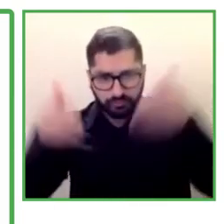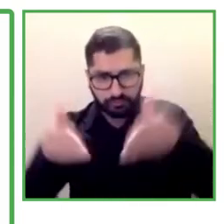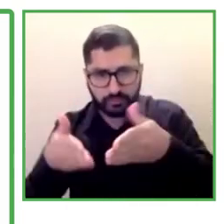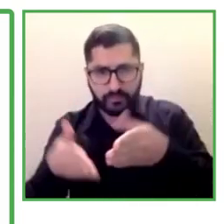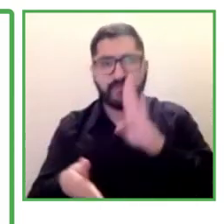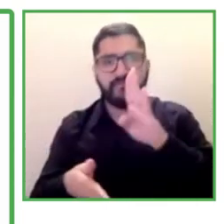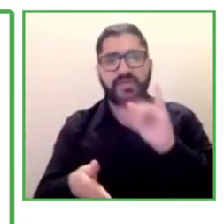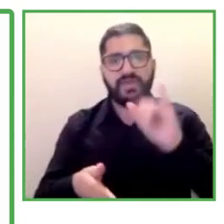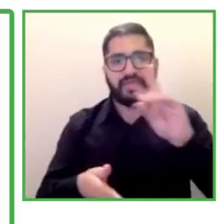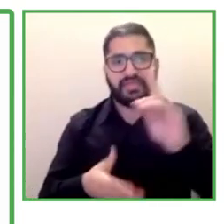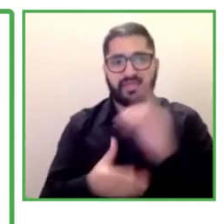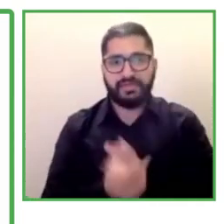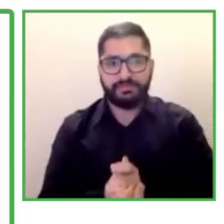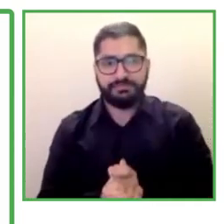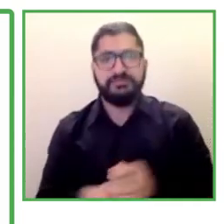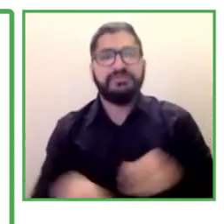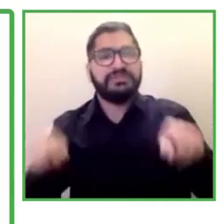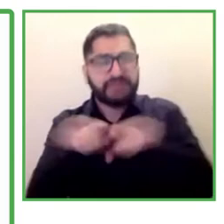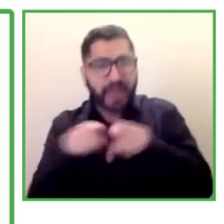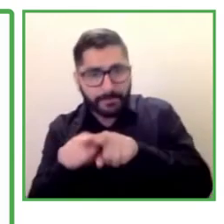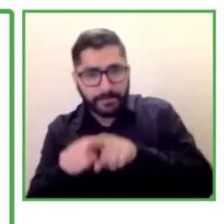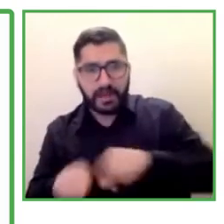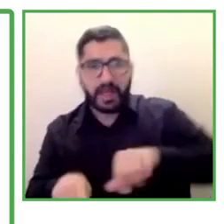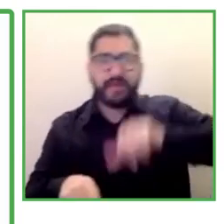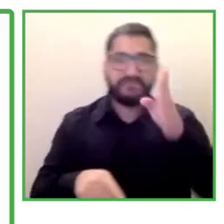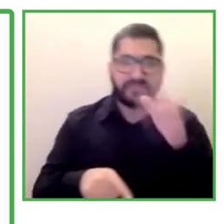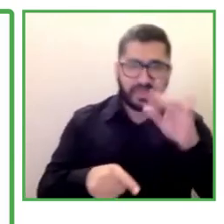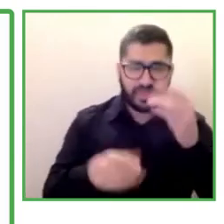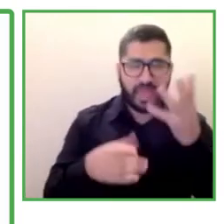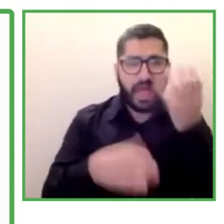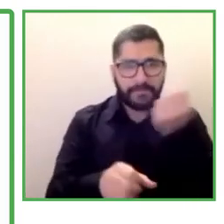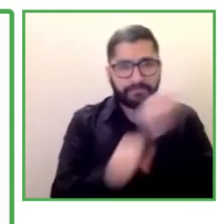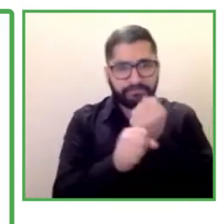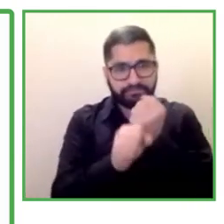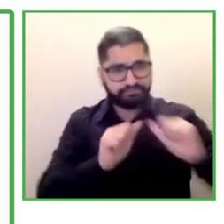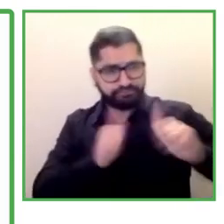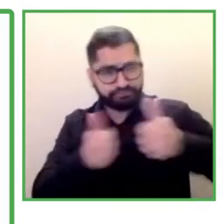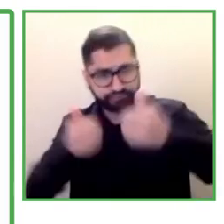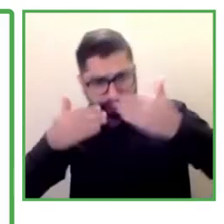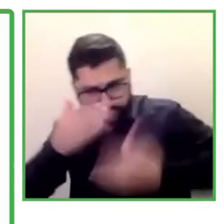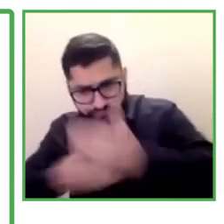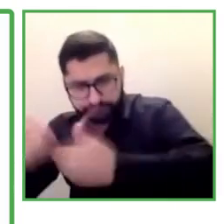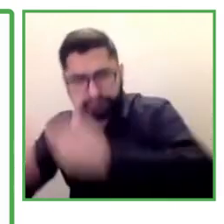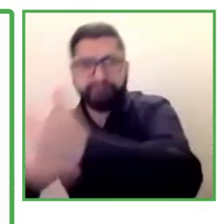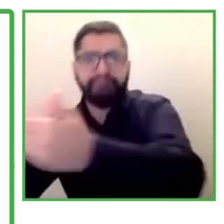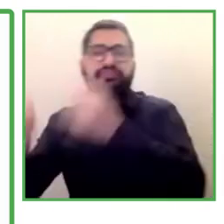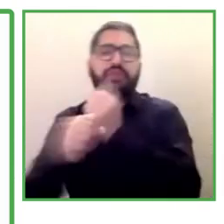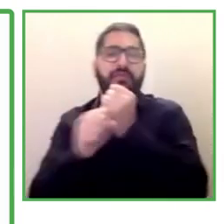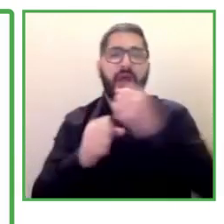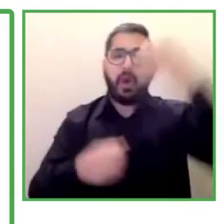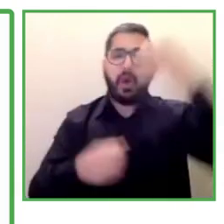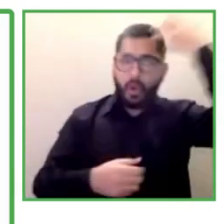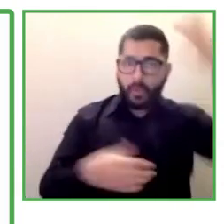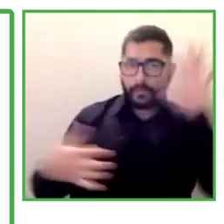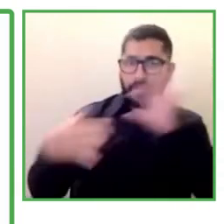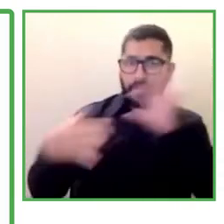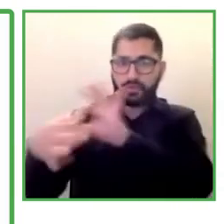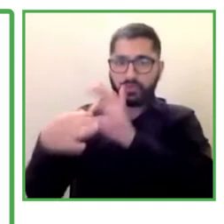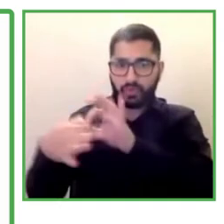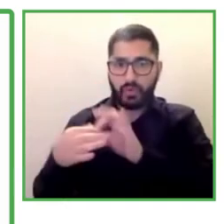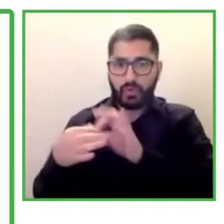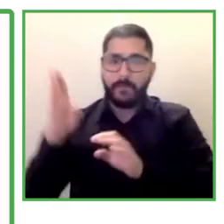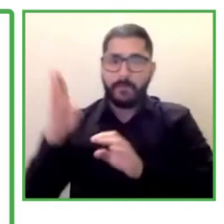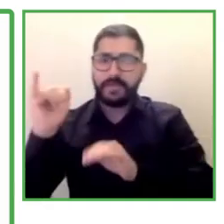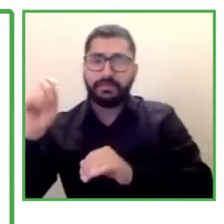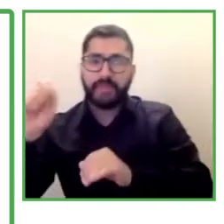it's composed by the BID group that works with the government and by BID Invest that provides investment for the private sector.